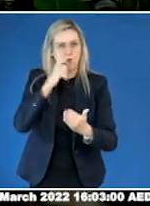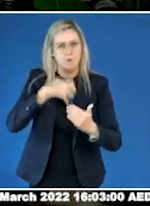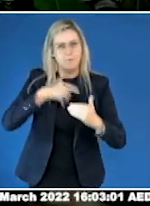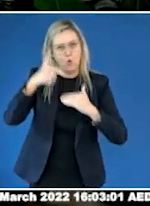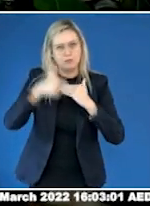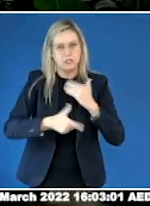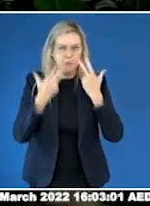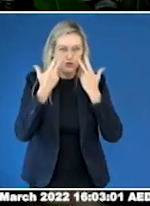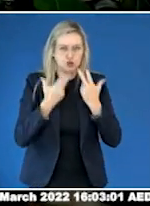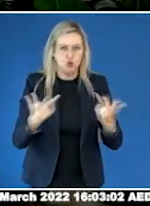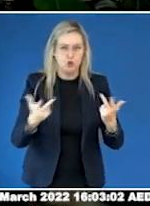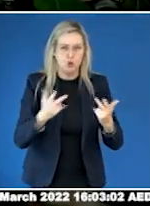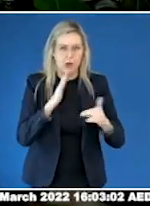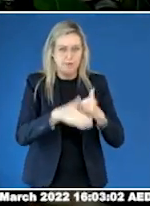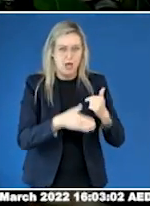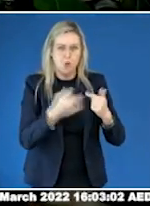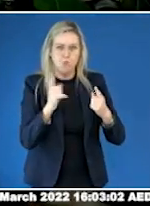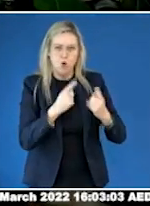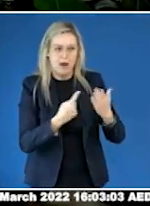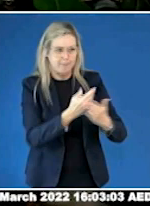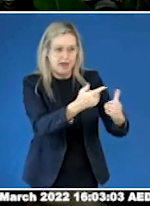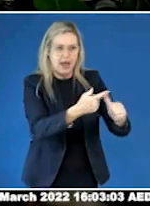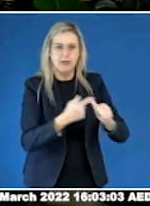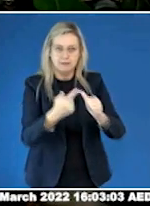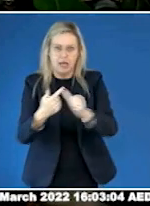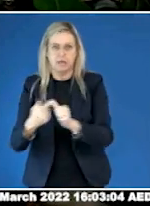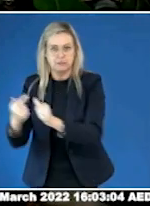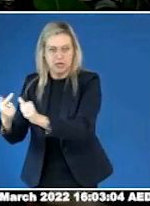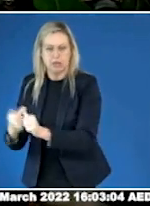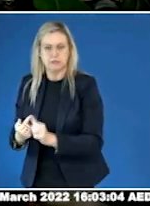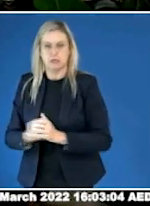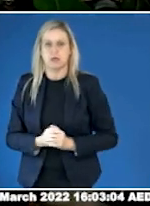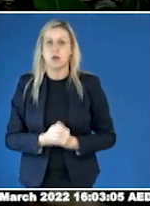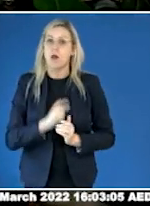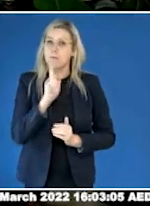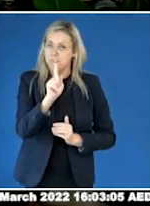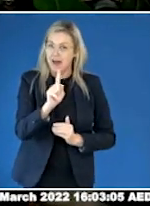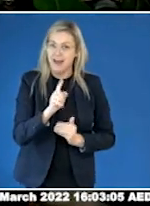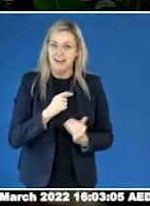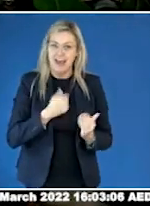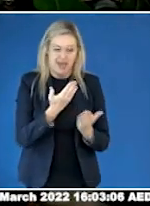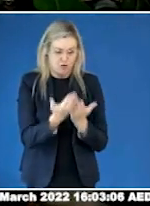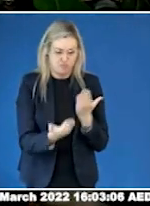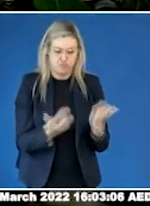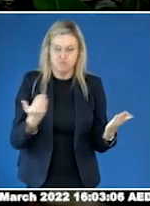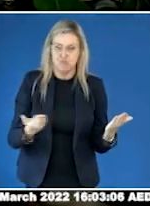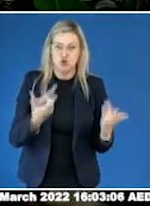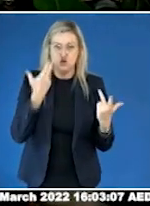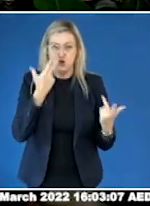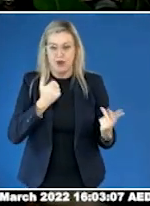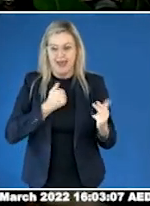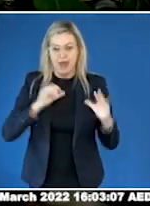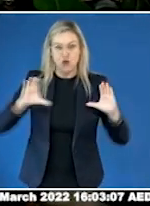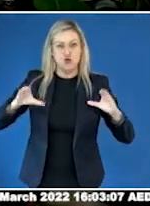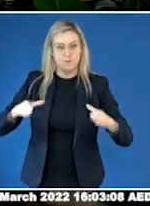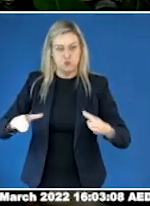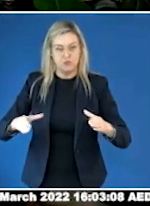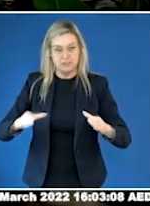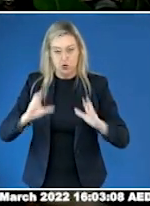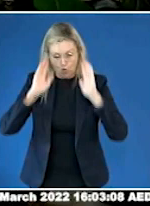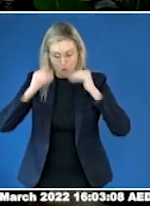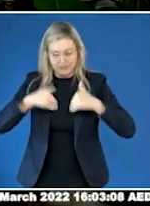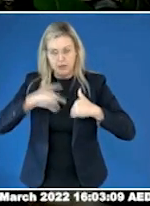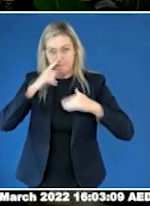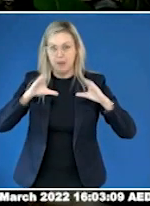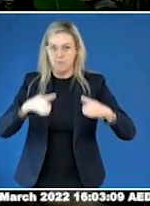unless things change. Our survey results did confirm that our community experience a particular set